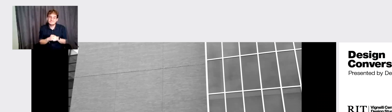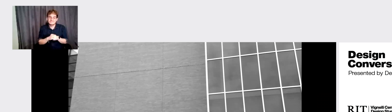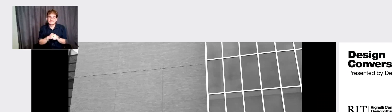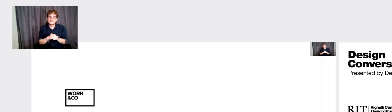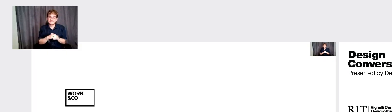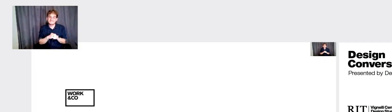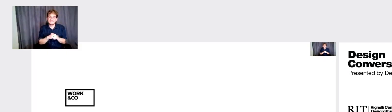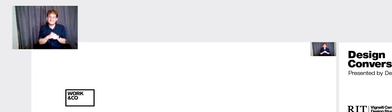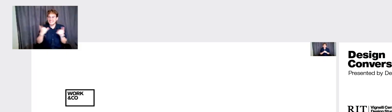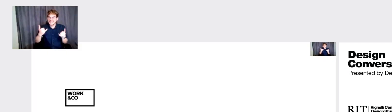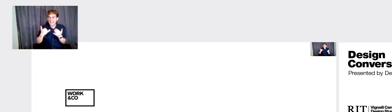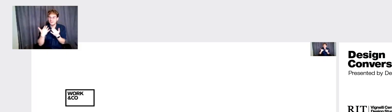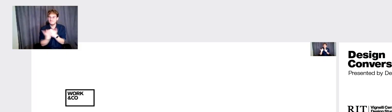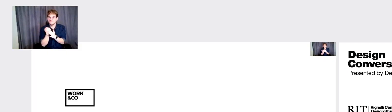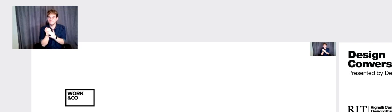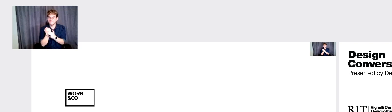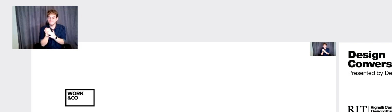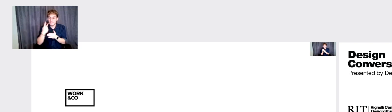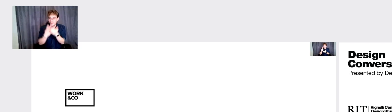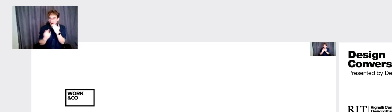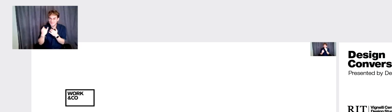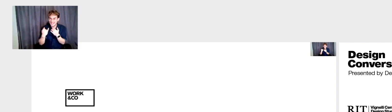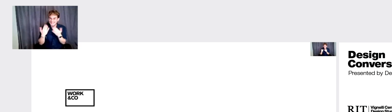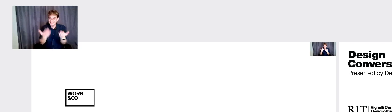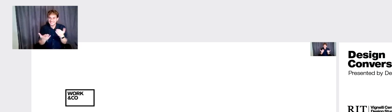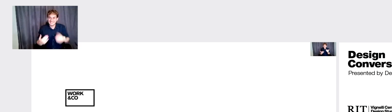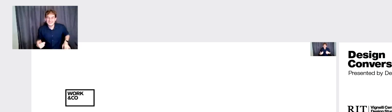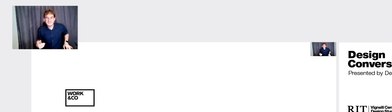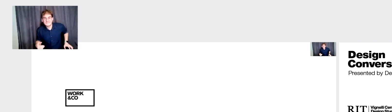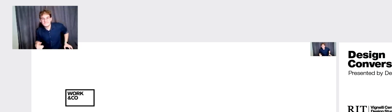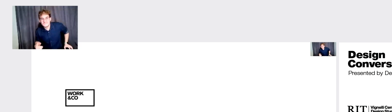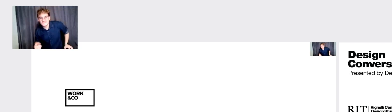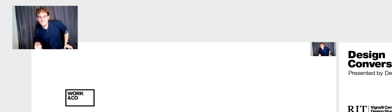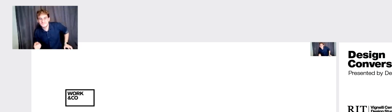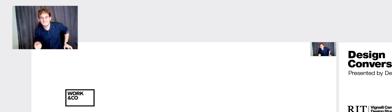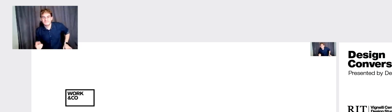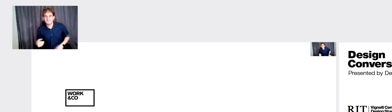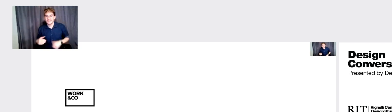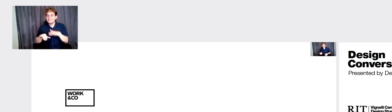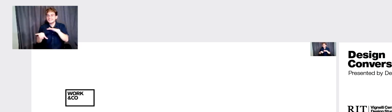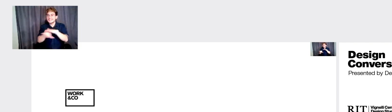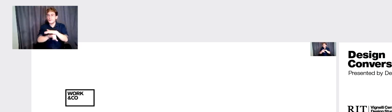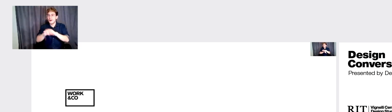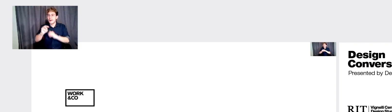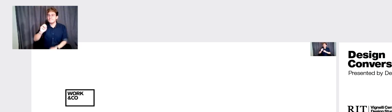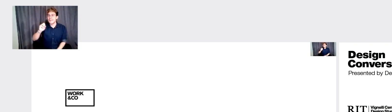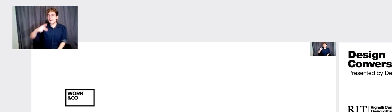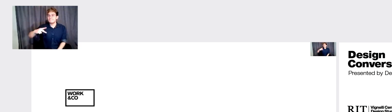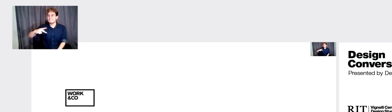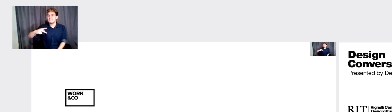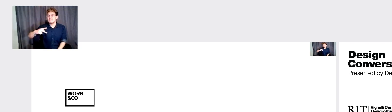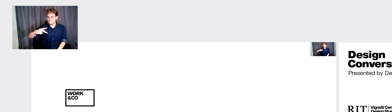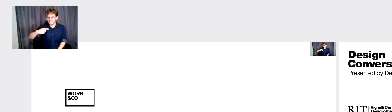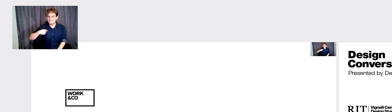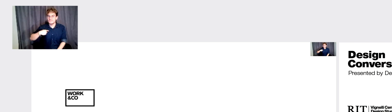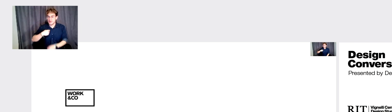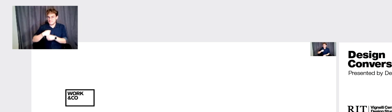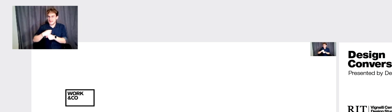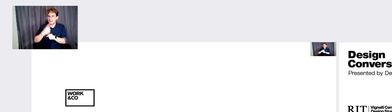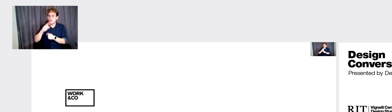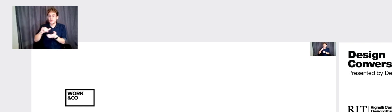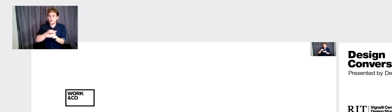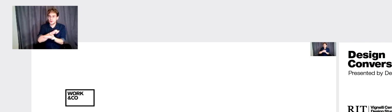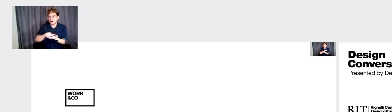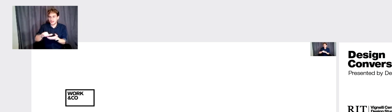So let's get to the project. We're here to talk about the subway map, the live subway map that we did for New York